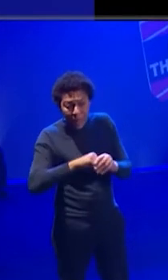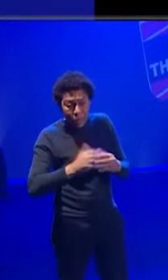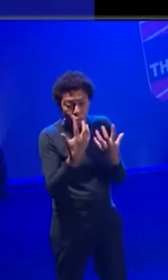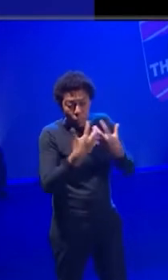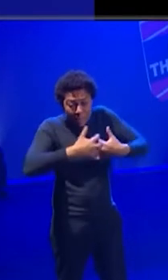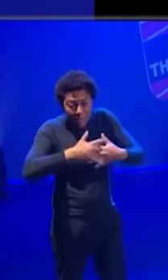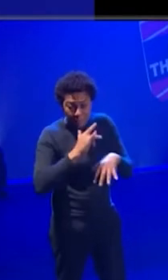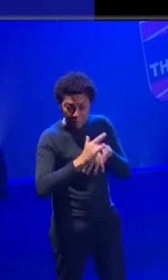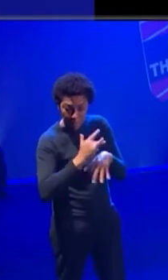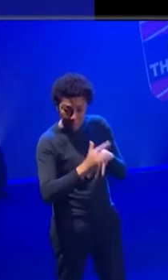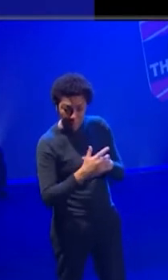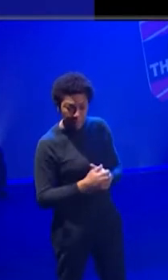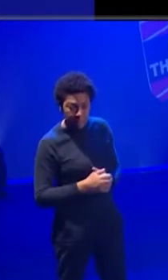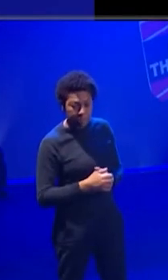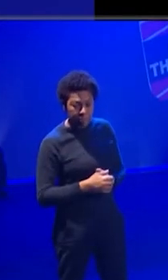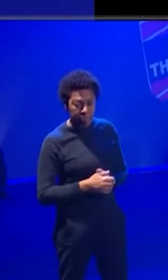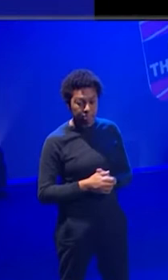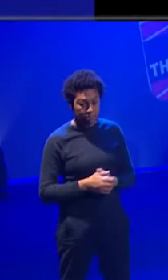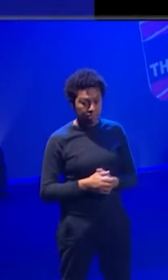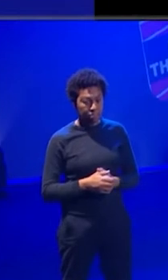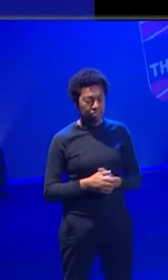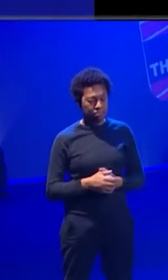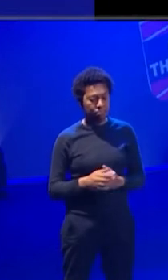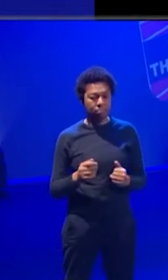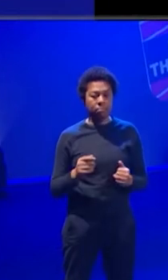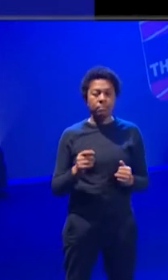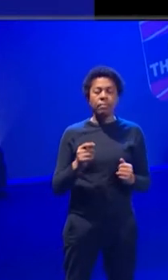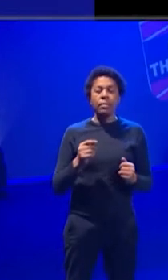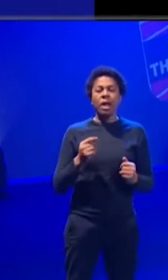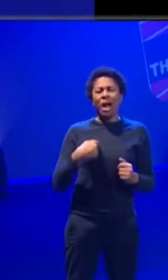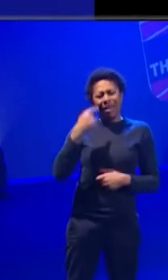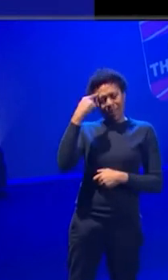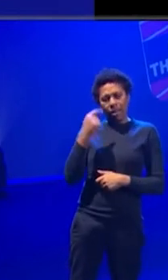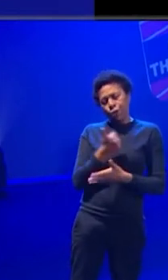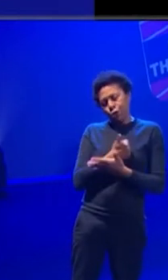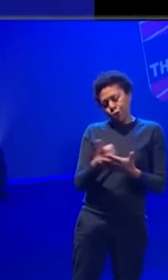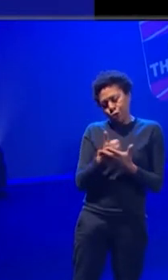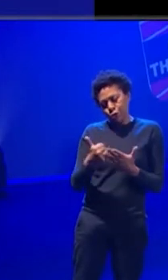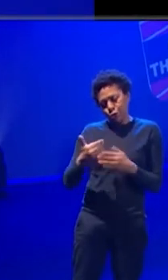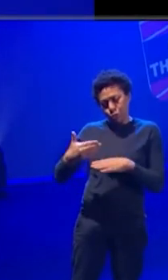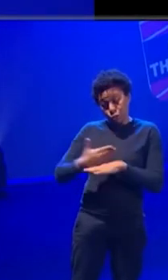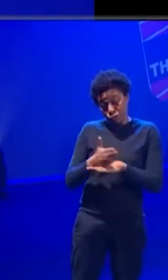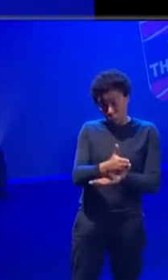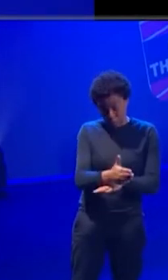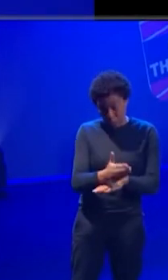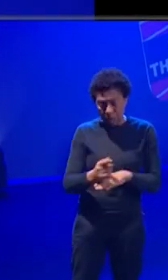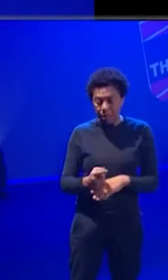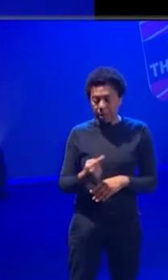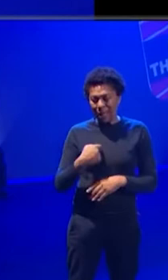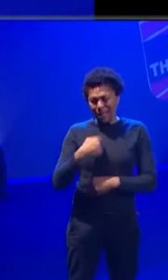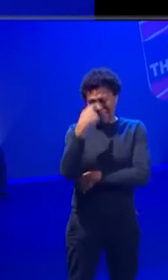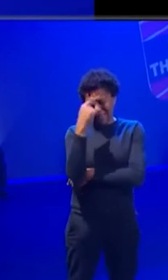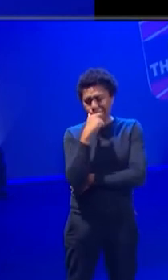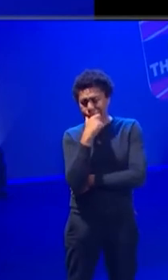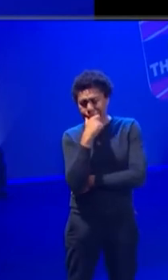with Javier and then Frema. Well, I think the sort of conventional sort of route, as I understand it, sort of now that